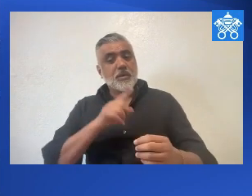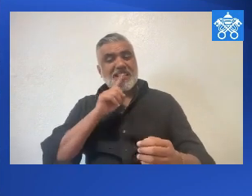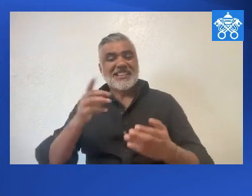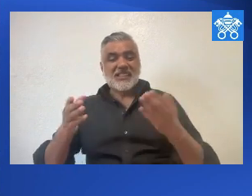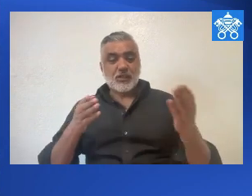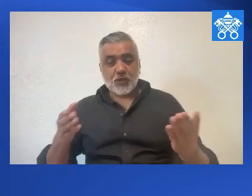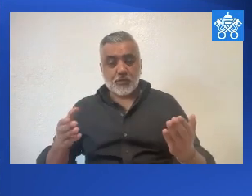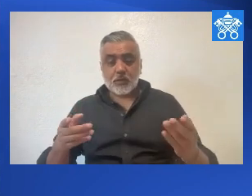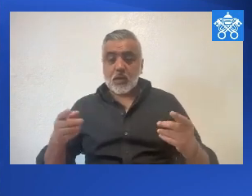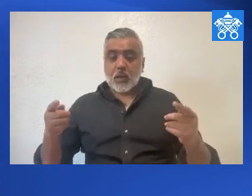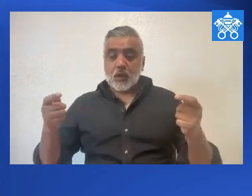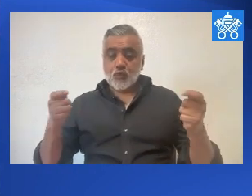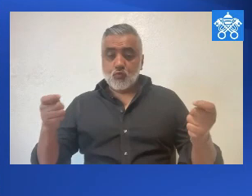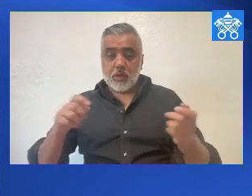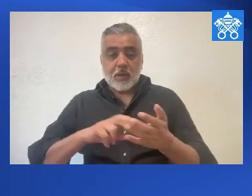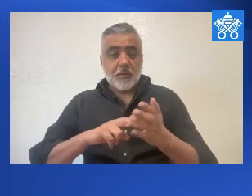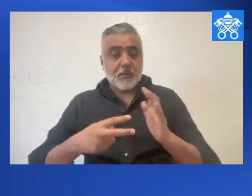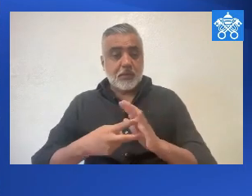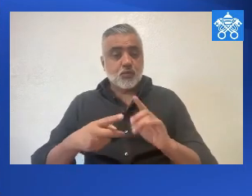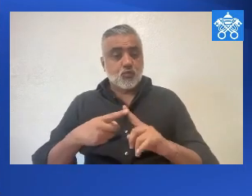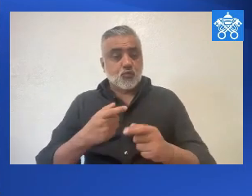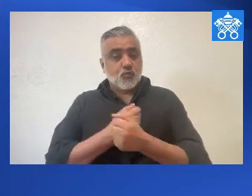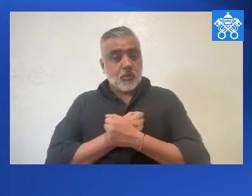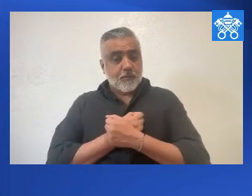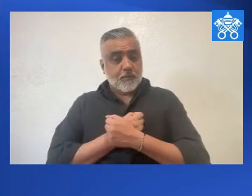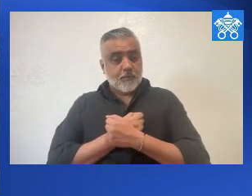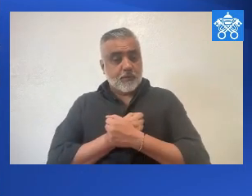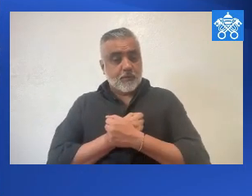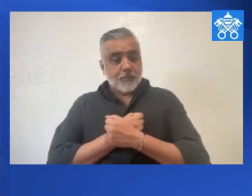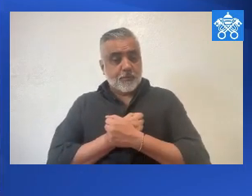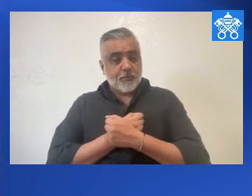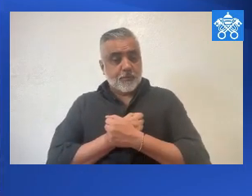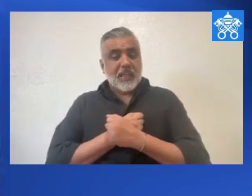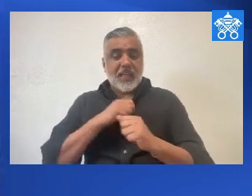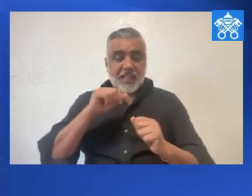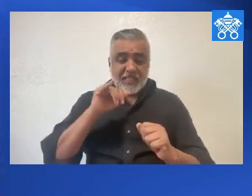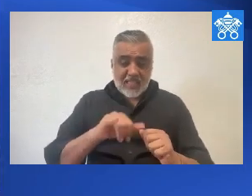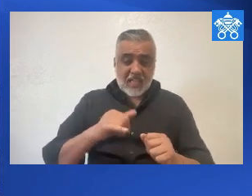that the real power is service, and that to reign means to love,